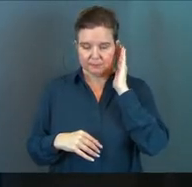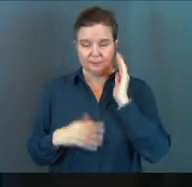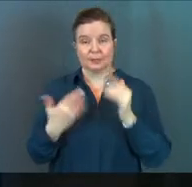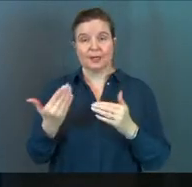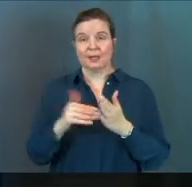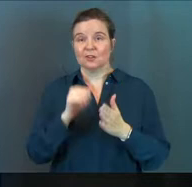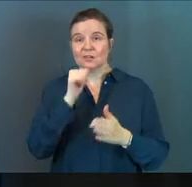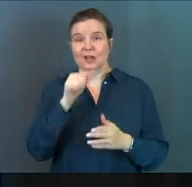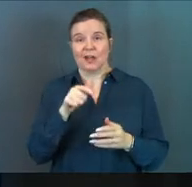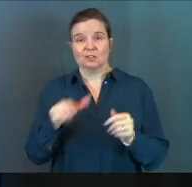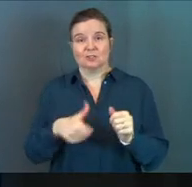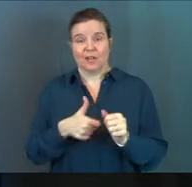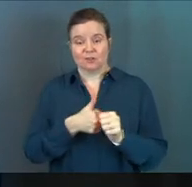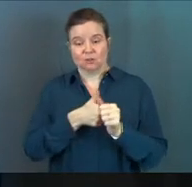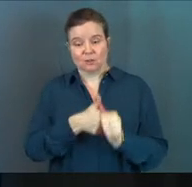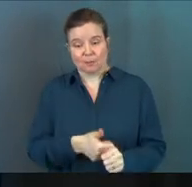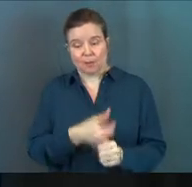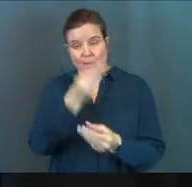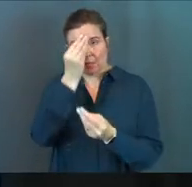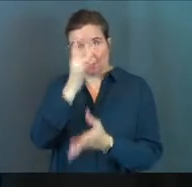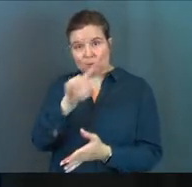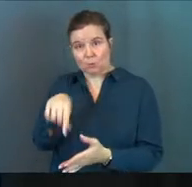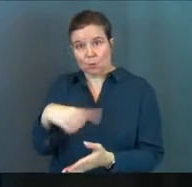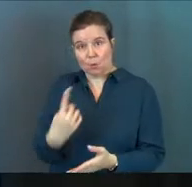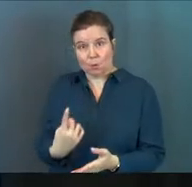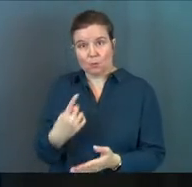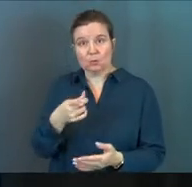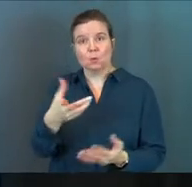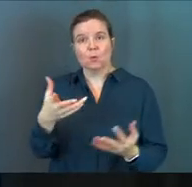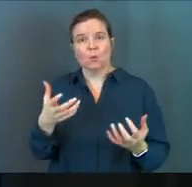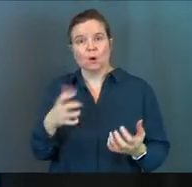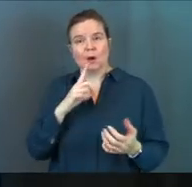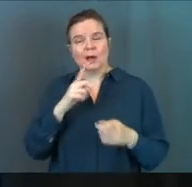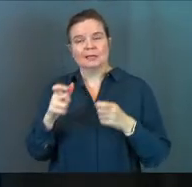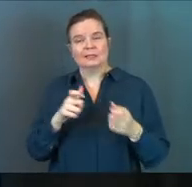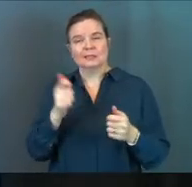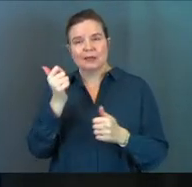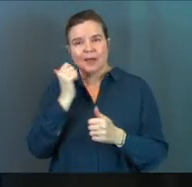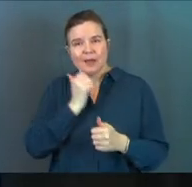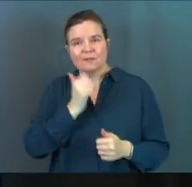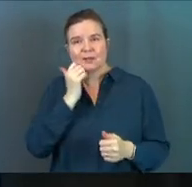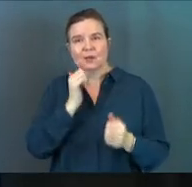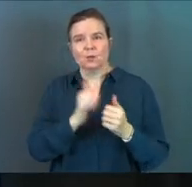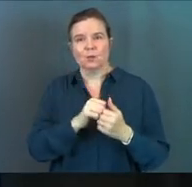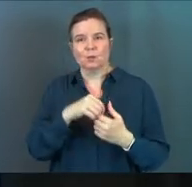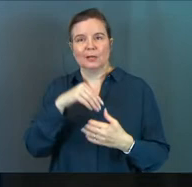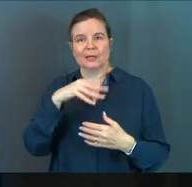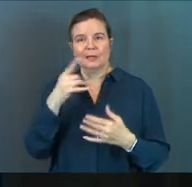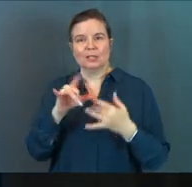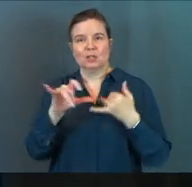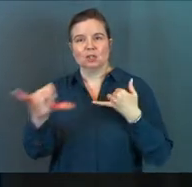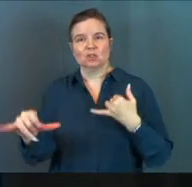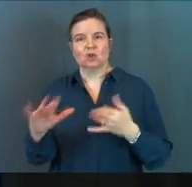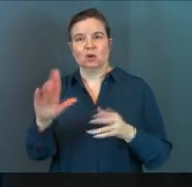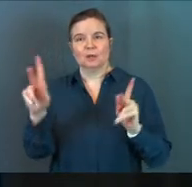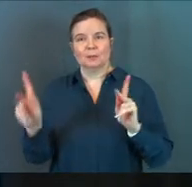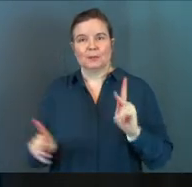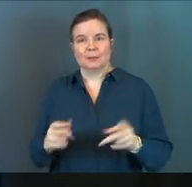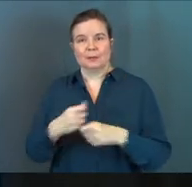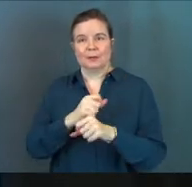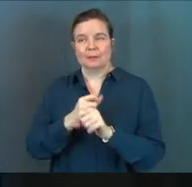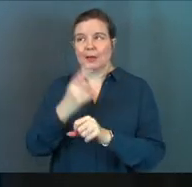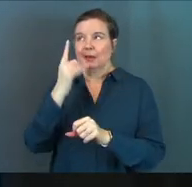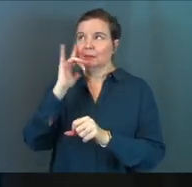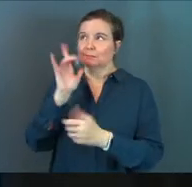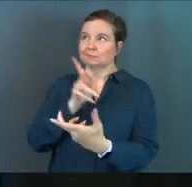again, you're not just after compliance with those people around you. You are dealing every day with eternal beings made in the image of God.